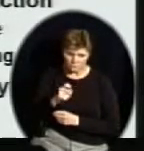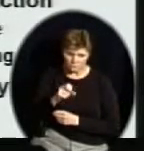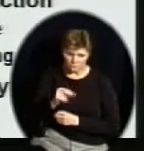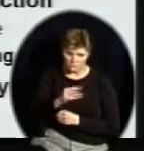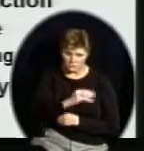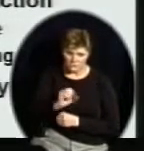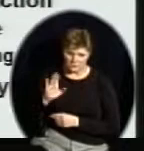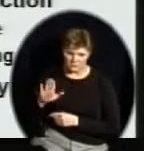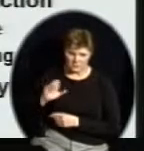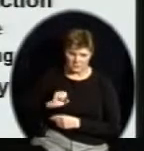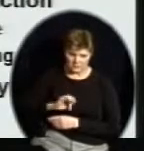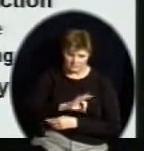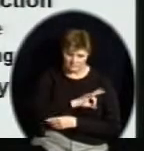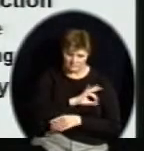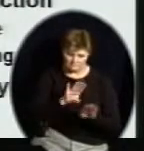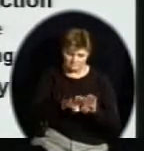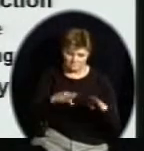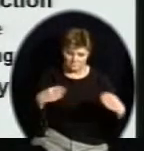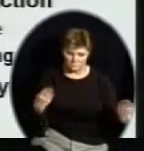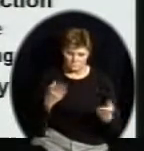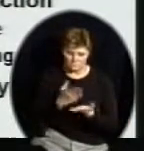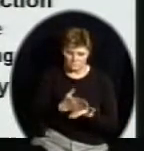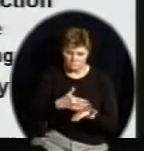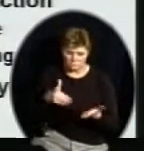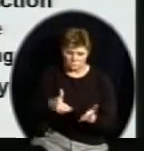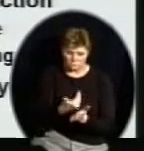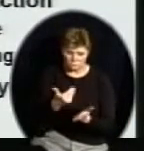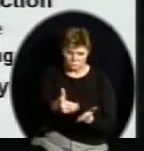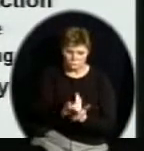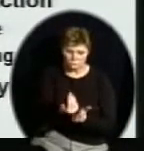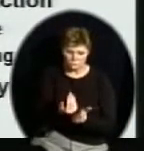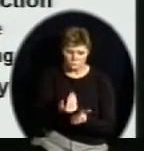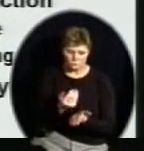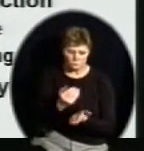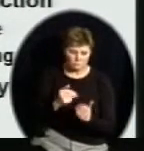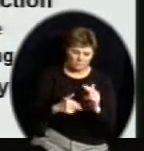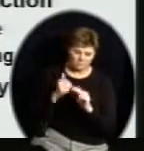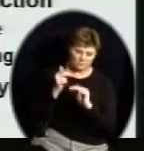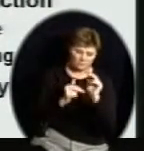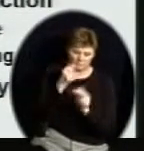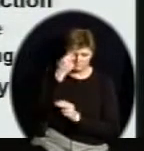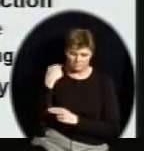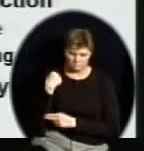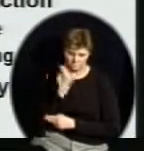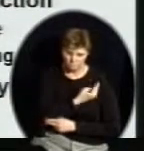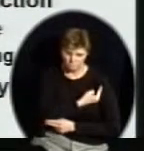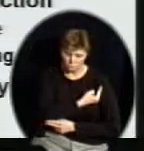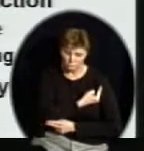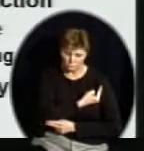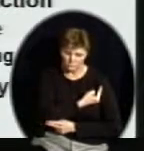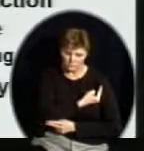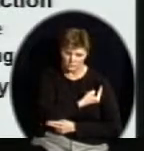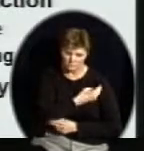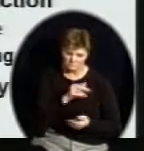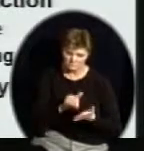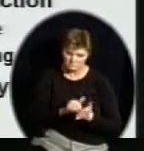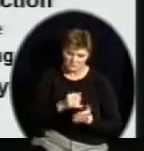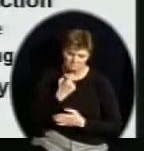facilities that opened that we had the opportunity to impact and construct. And also, we've had a lot of